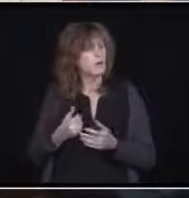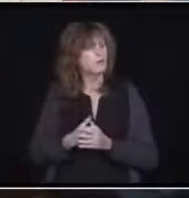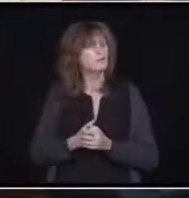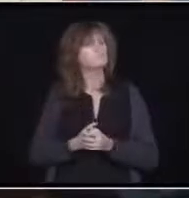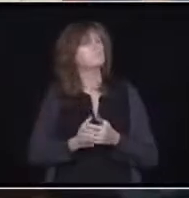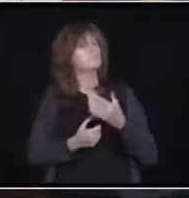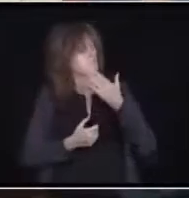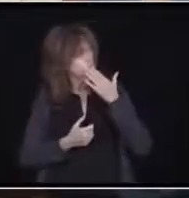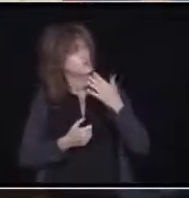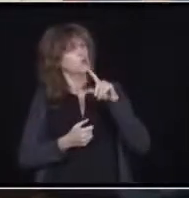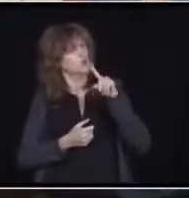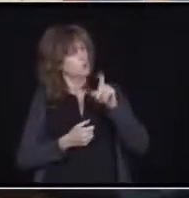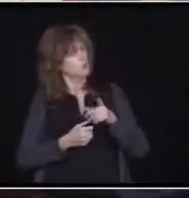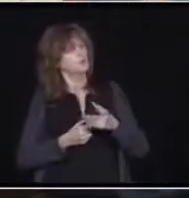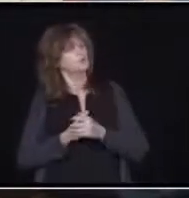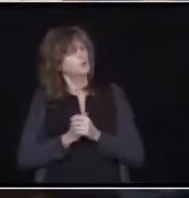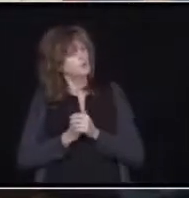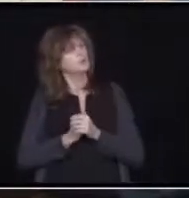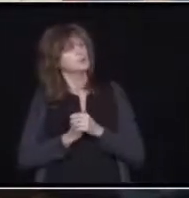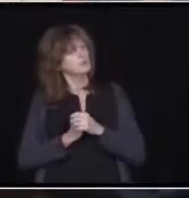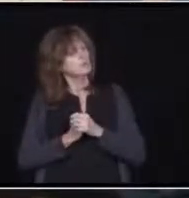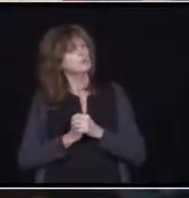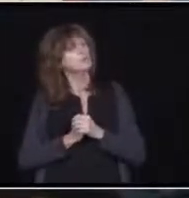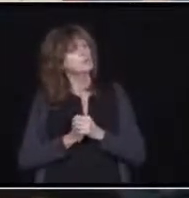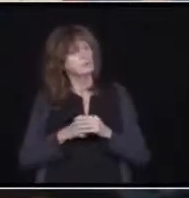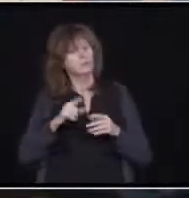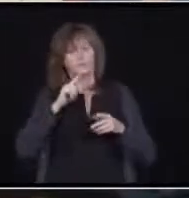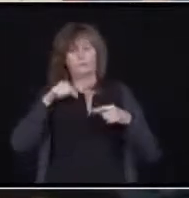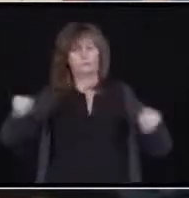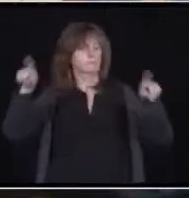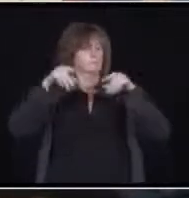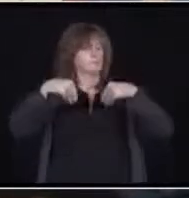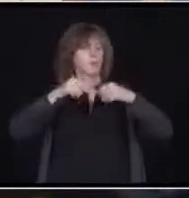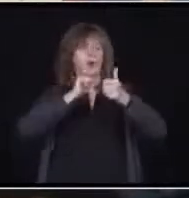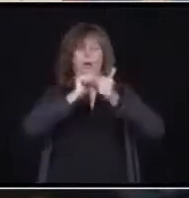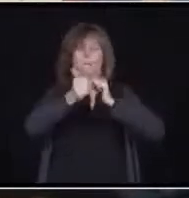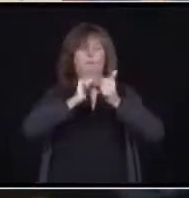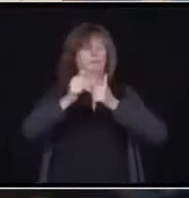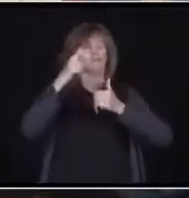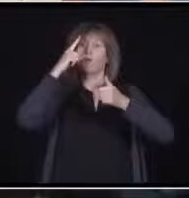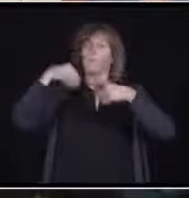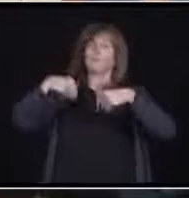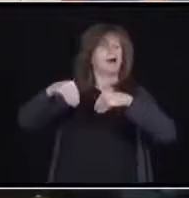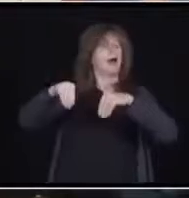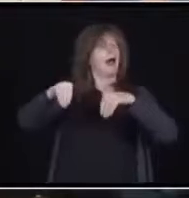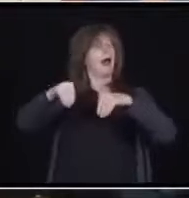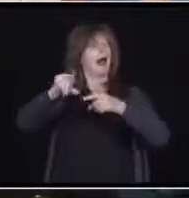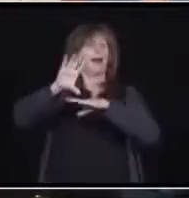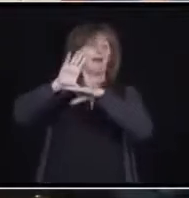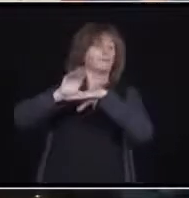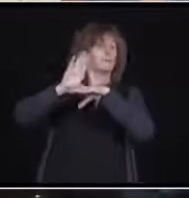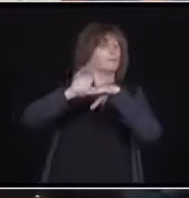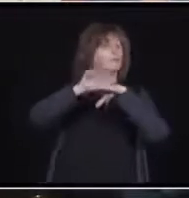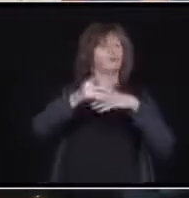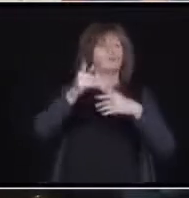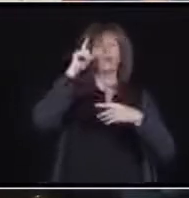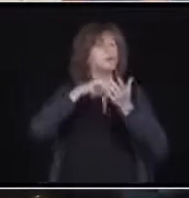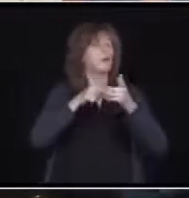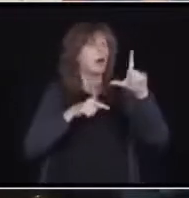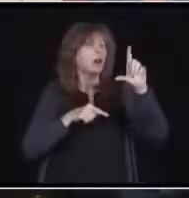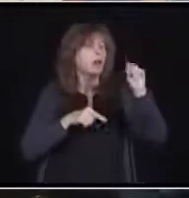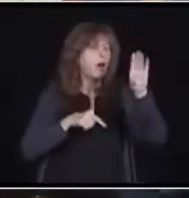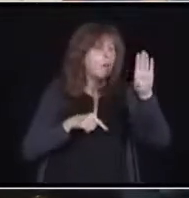great question too. It's very competitive out there in the retail market. No matter if it's Laval, Sobeys, Metro, Walmart,